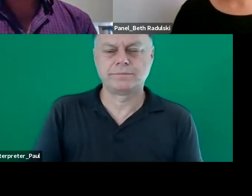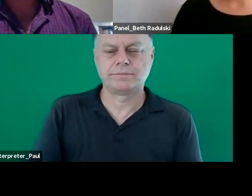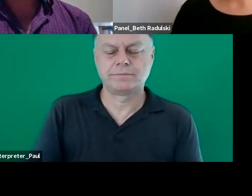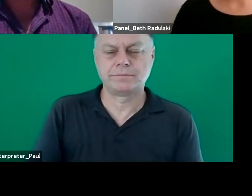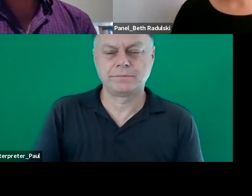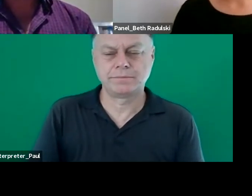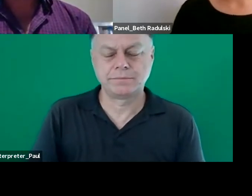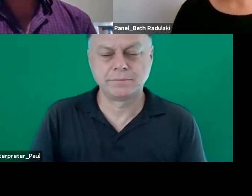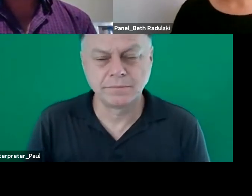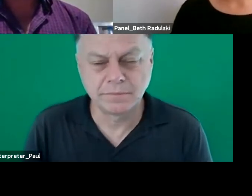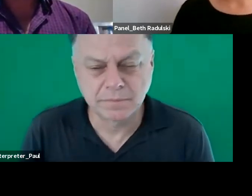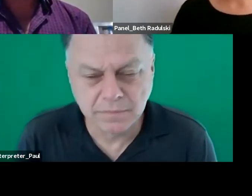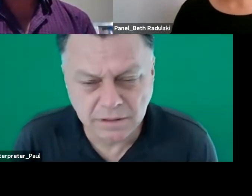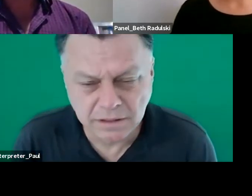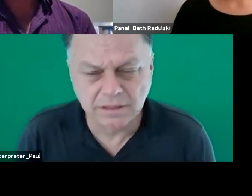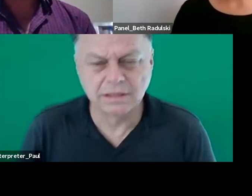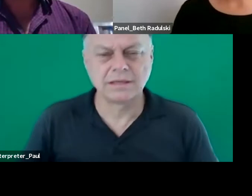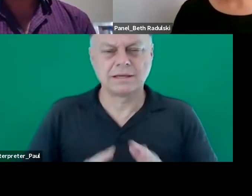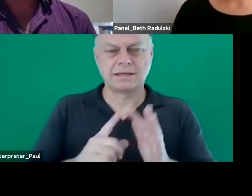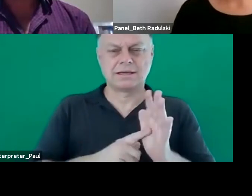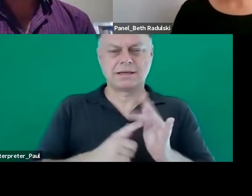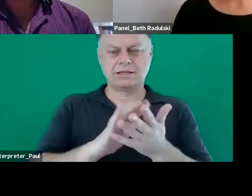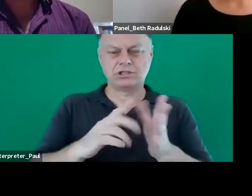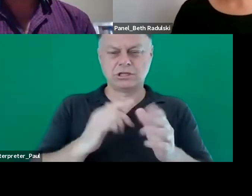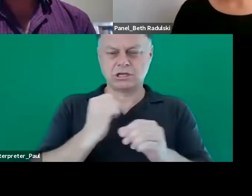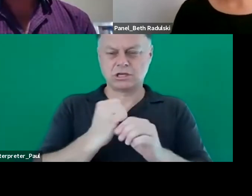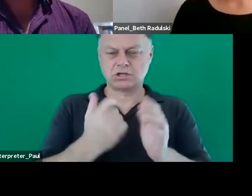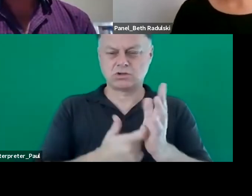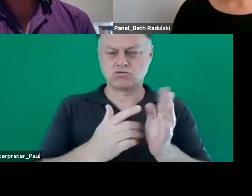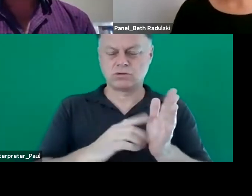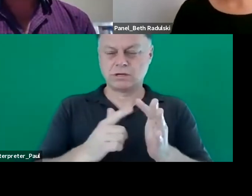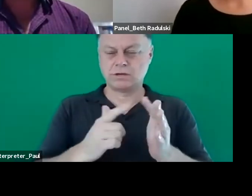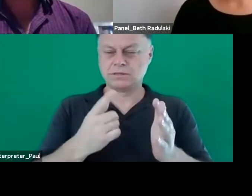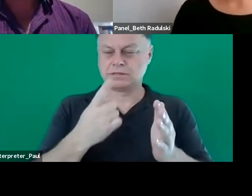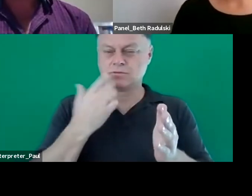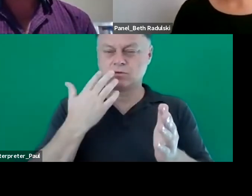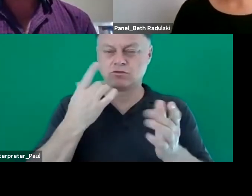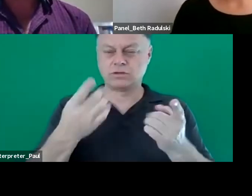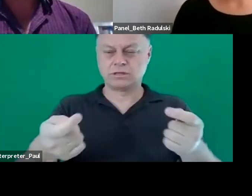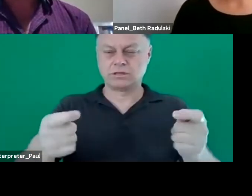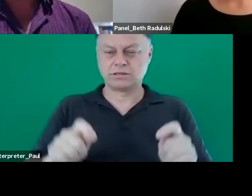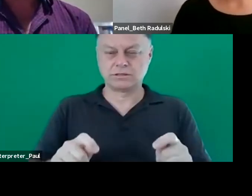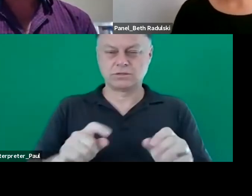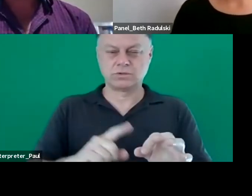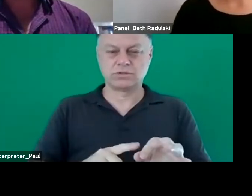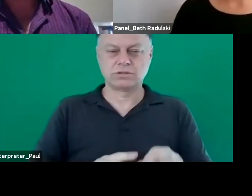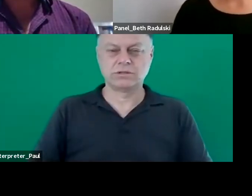alicia here graham we have quite a few questions coming through please let me know when you'd like to move on to audience questions